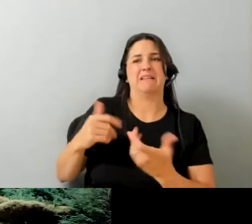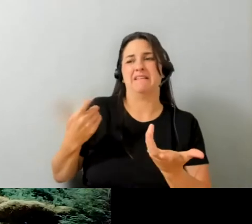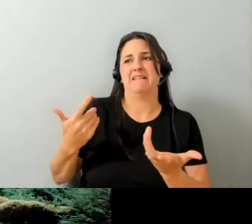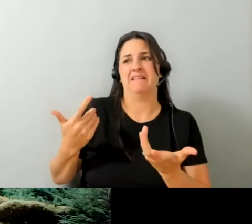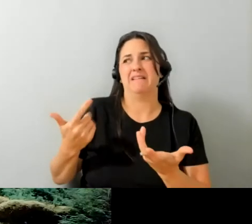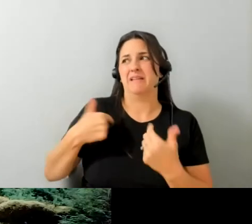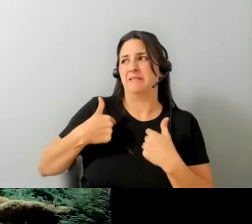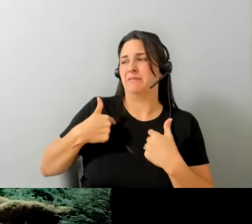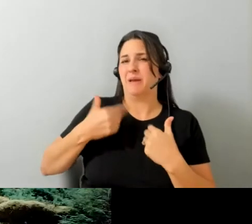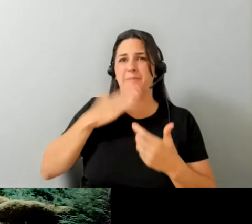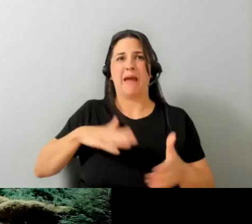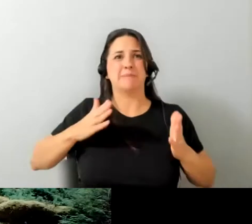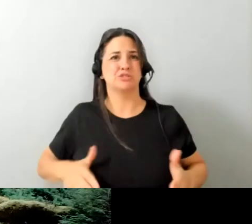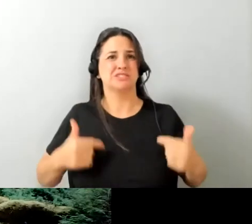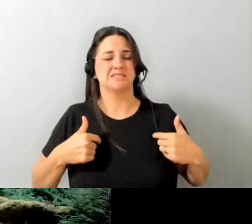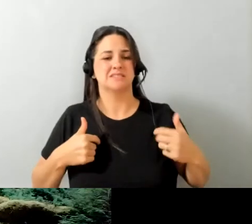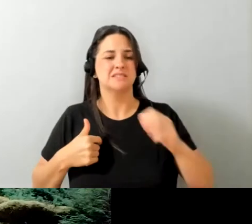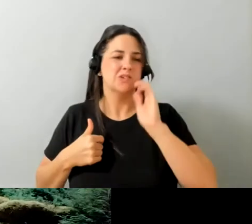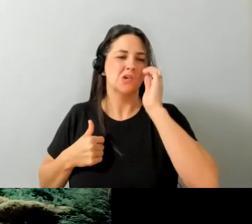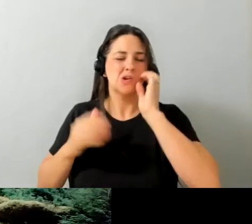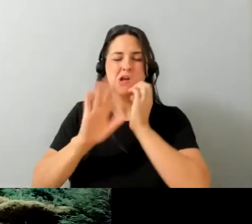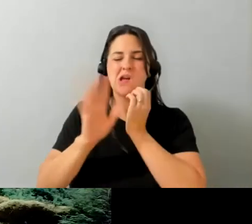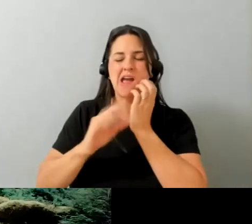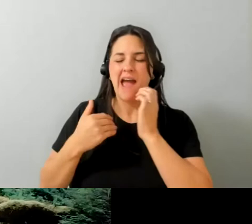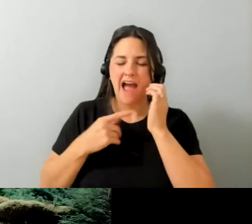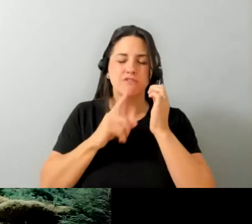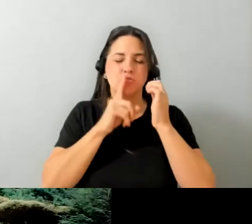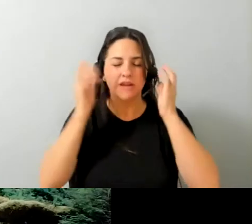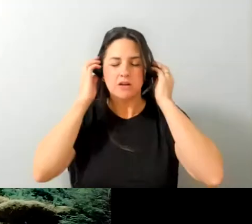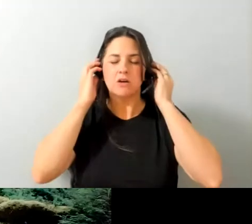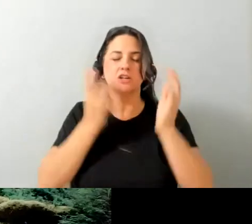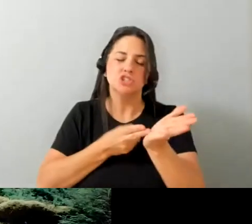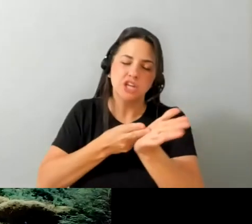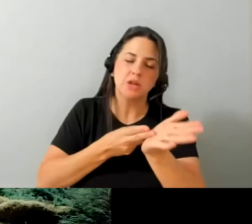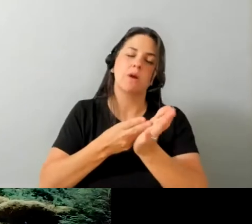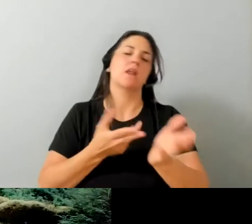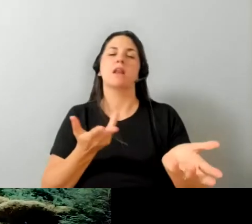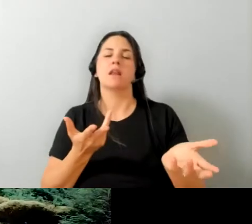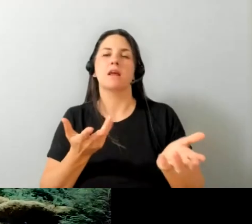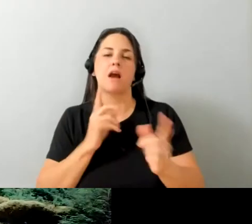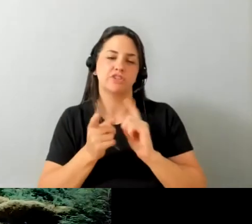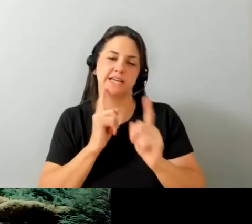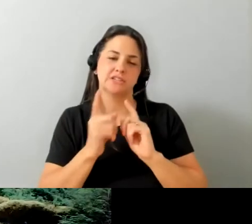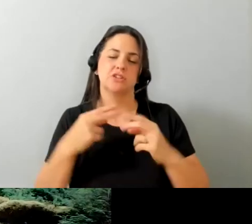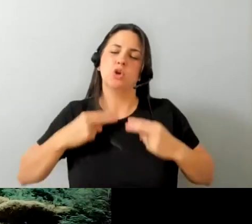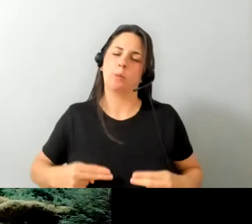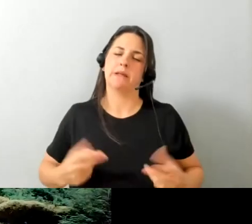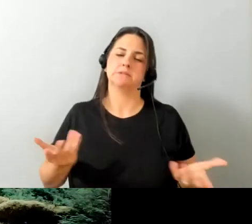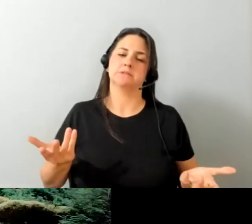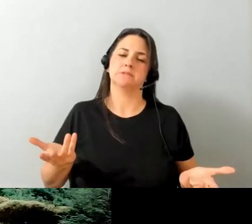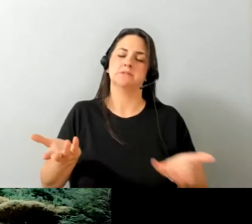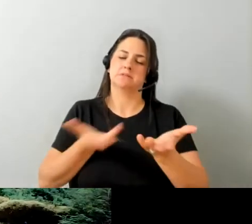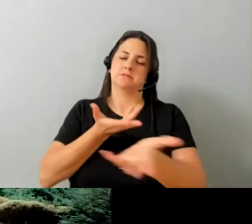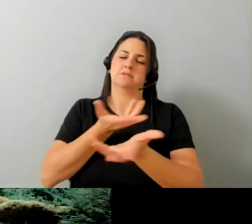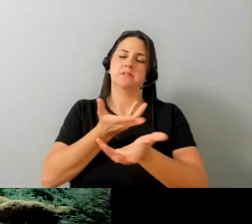person and so just having these real genuine jargon free honest human conversations i honestly think that's been